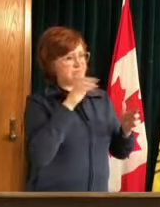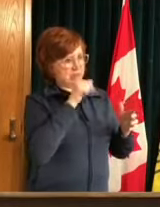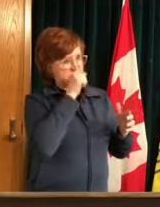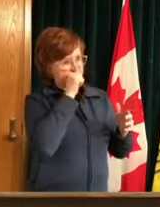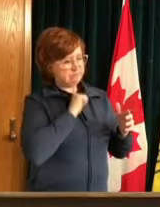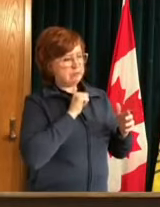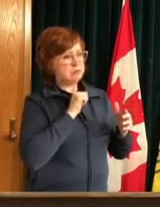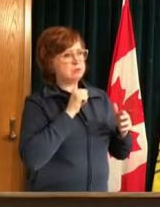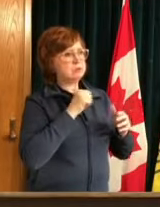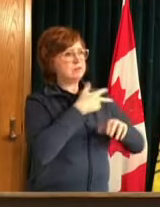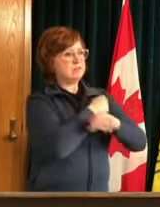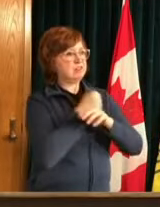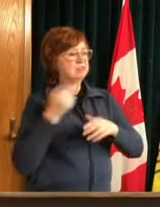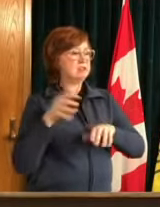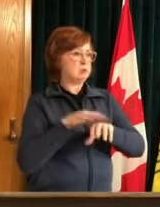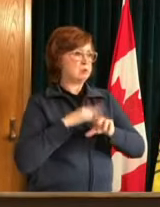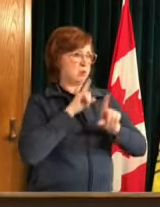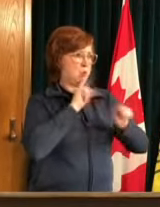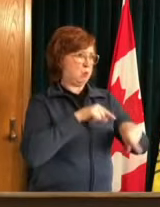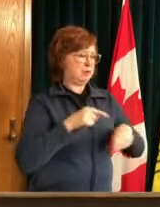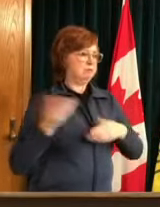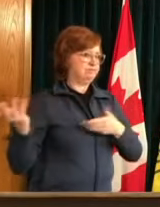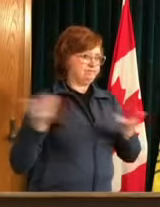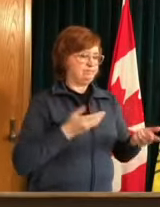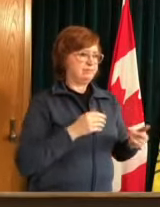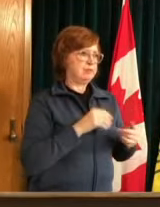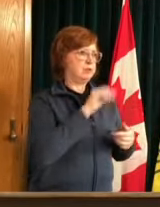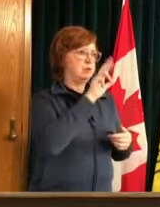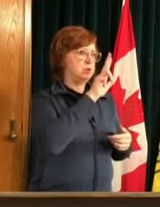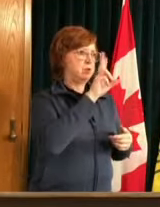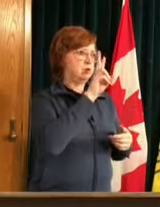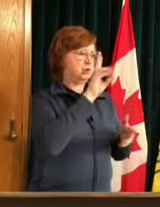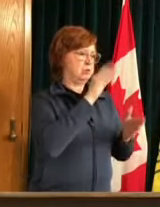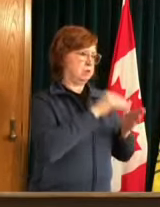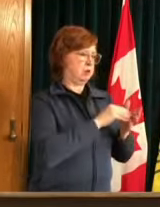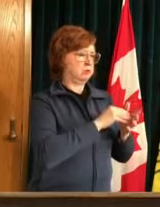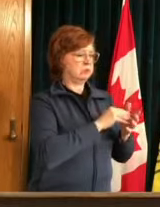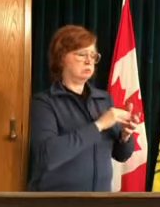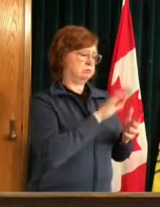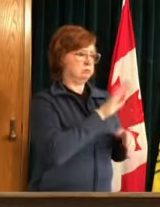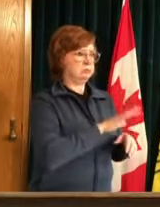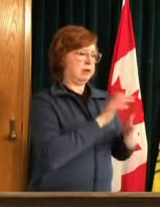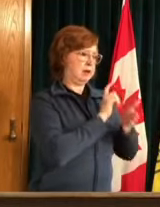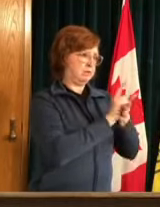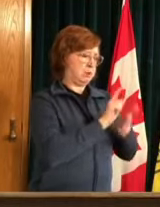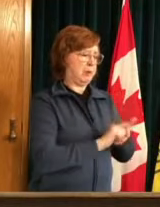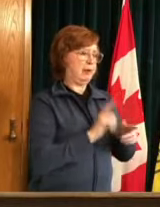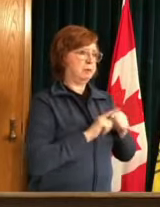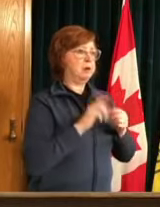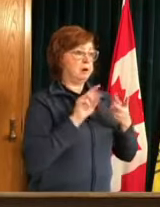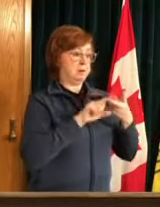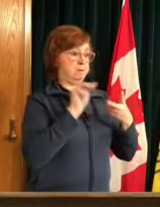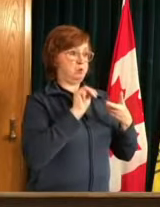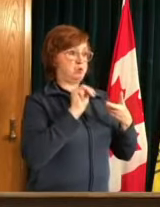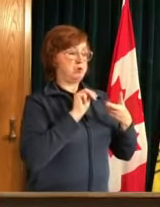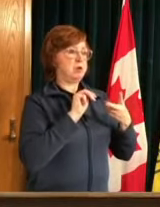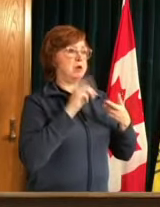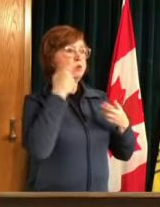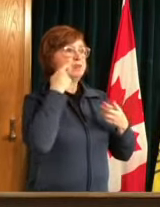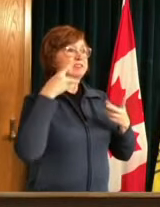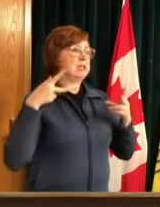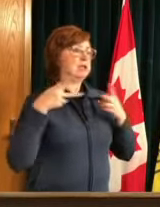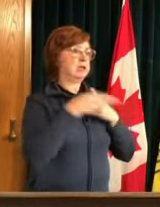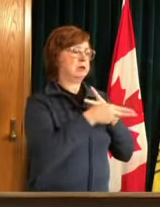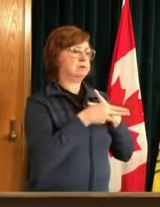vaccine supplies that we're receiving about 31 32 000 of pfizer each week our moderna shipment was cut drastically as we all know which